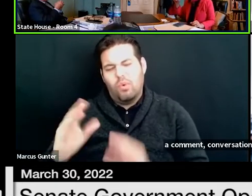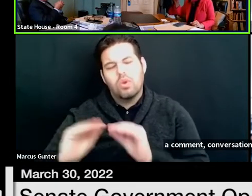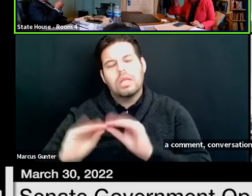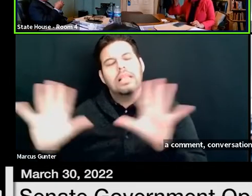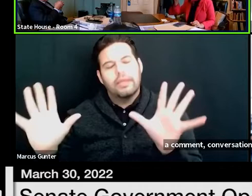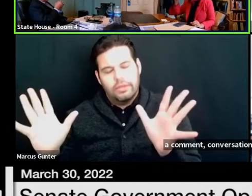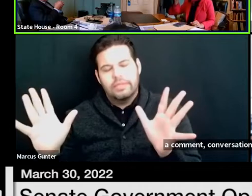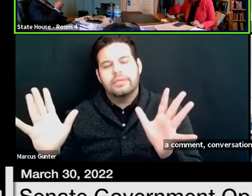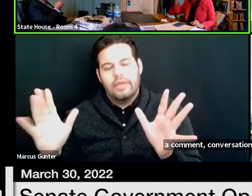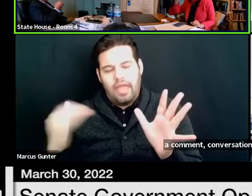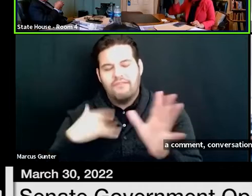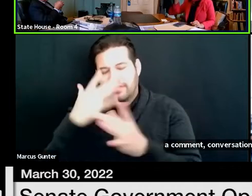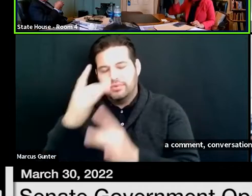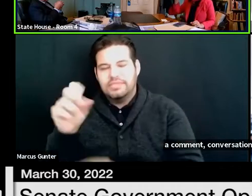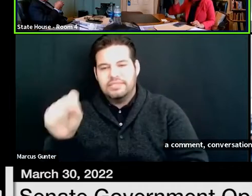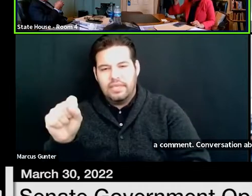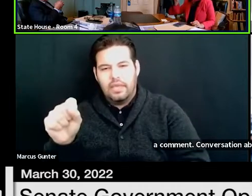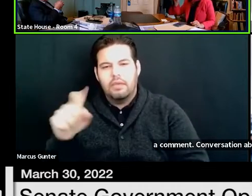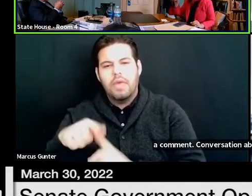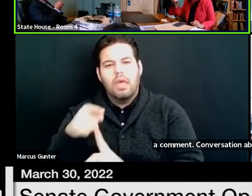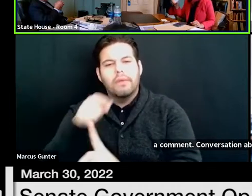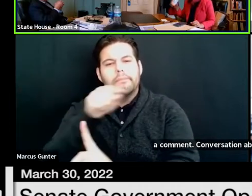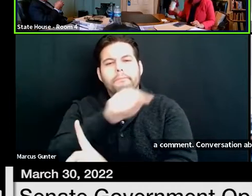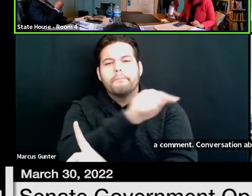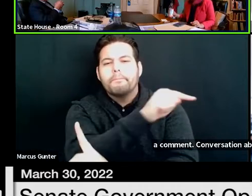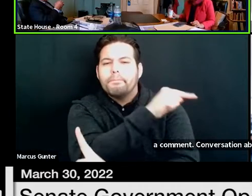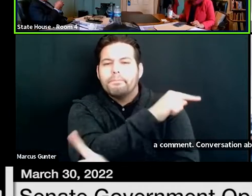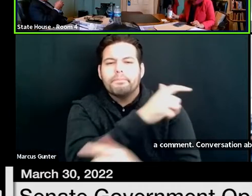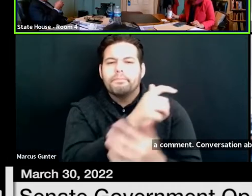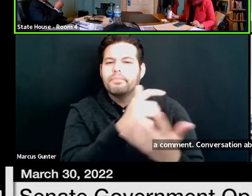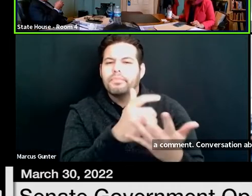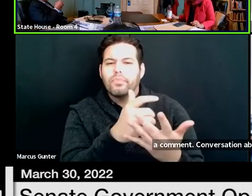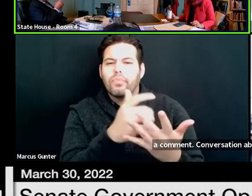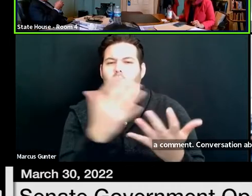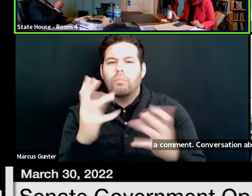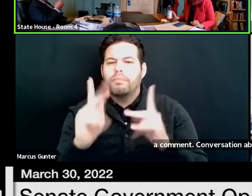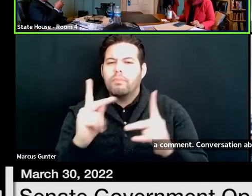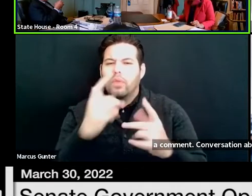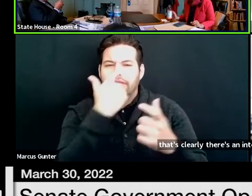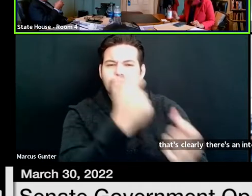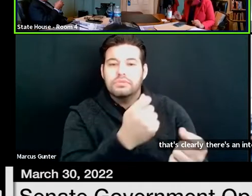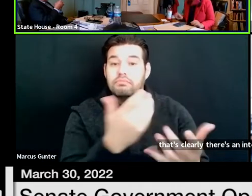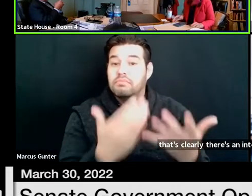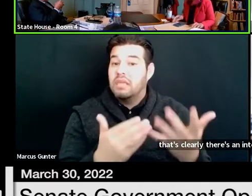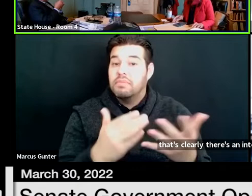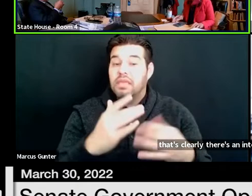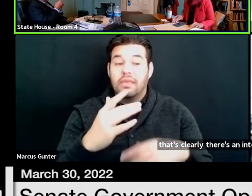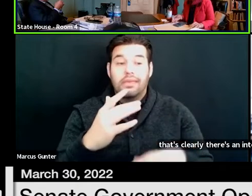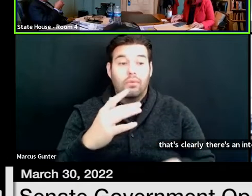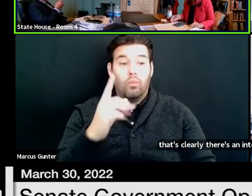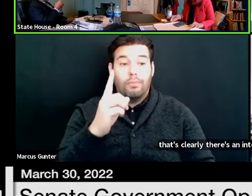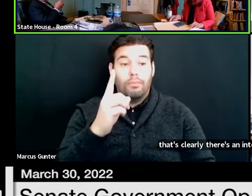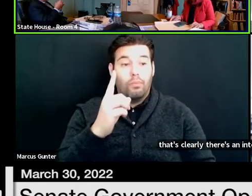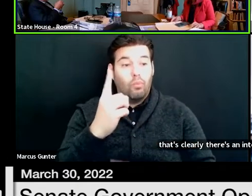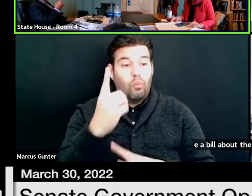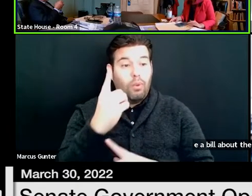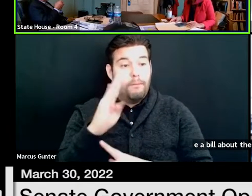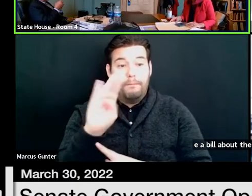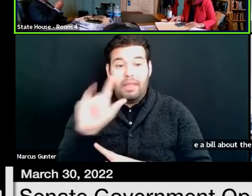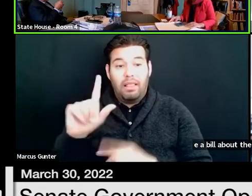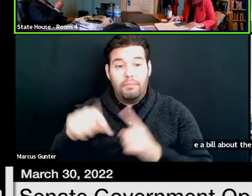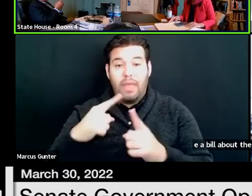there's an interest there, but it may be a bill about the judicial system or about